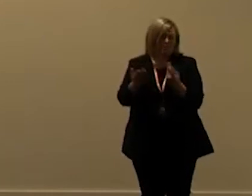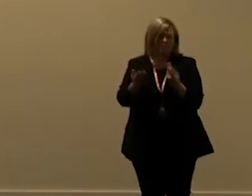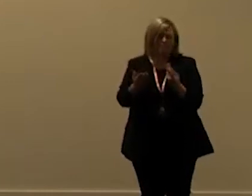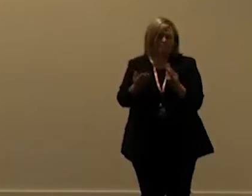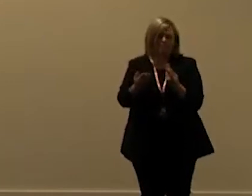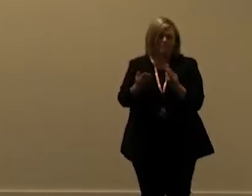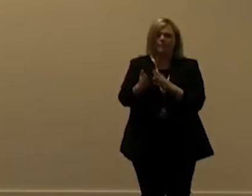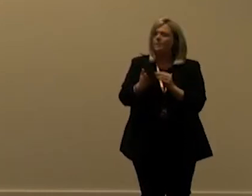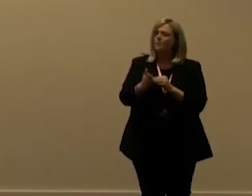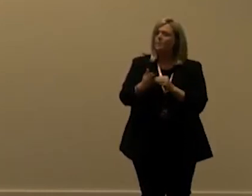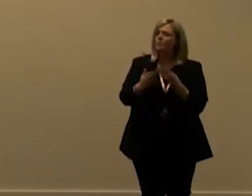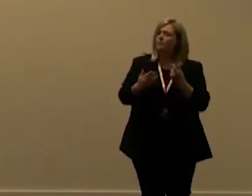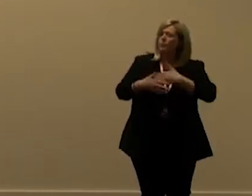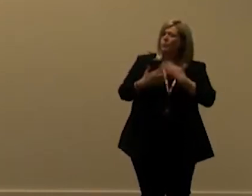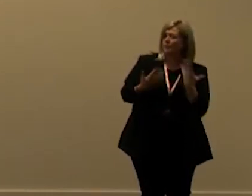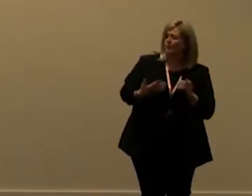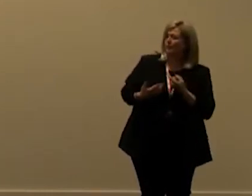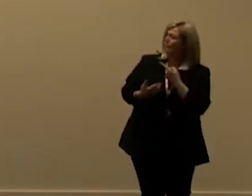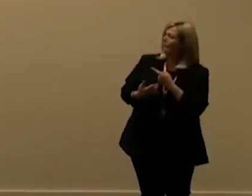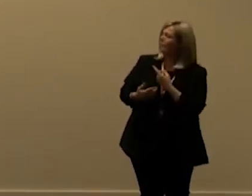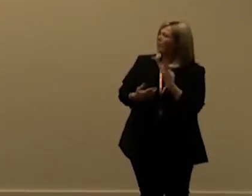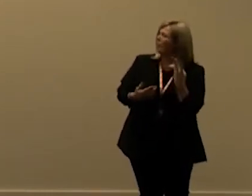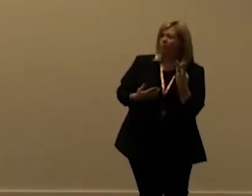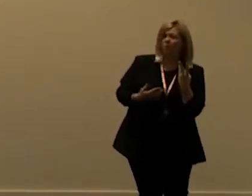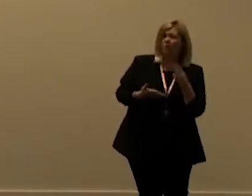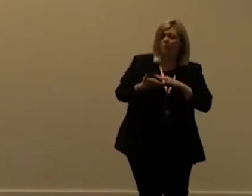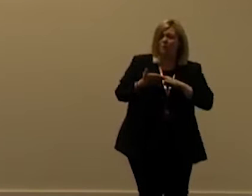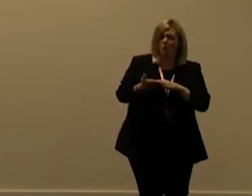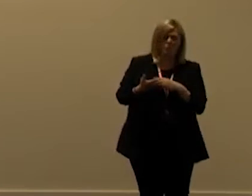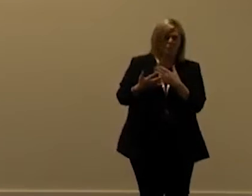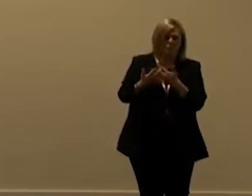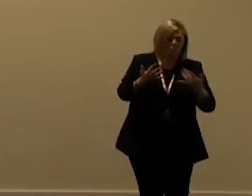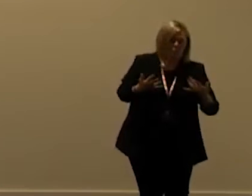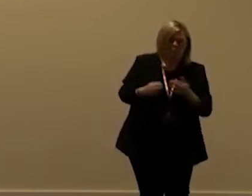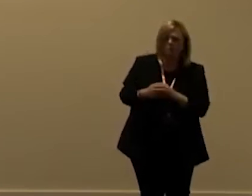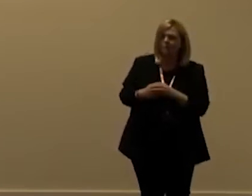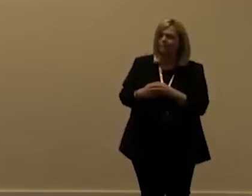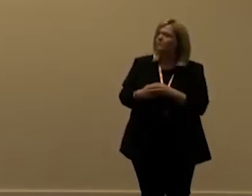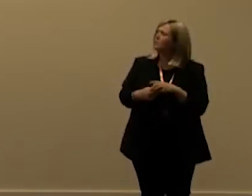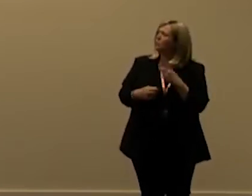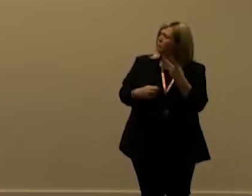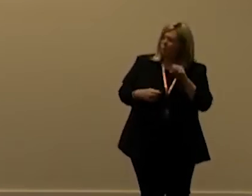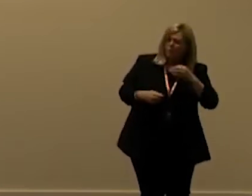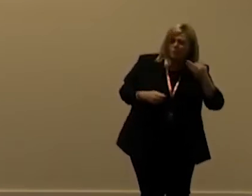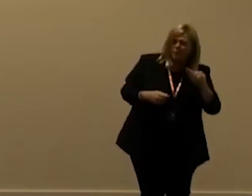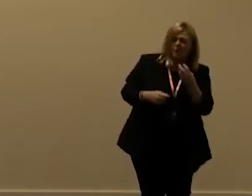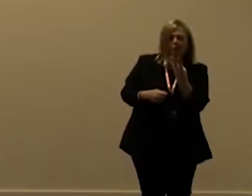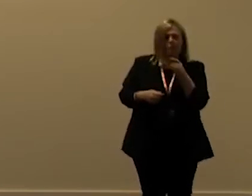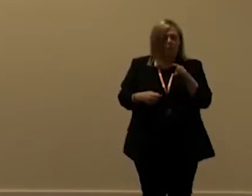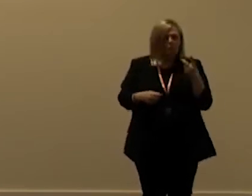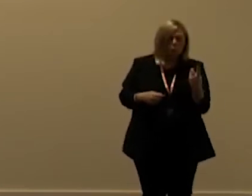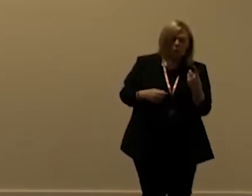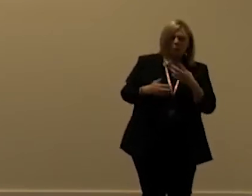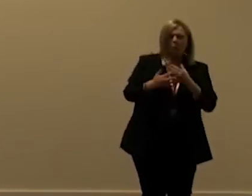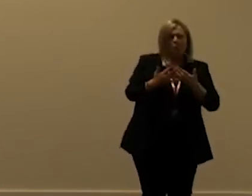say we have a couple of days here we have a three three million three million one hundred thousand more or less three million two point nine three point one